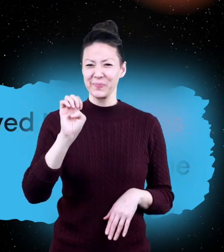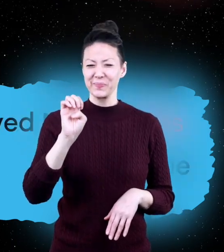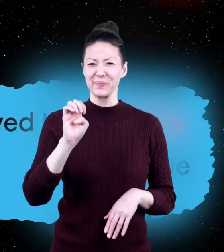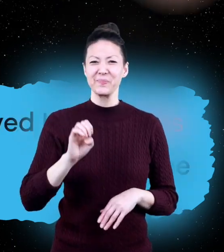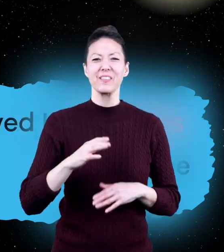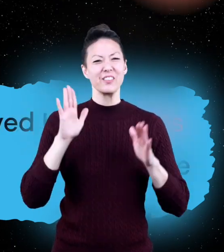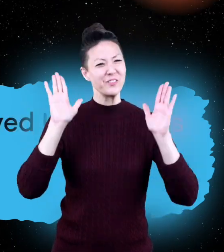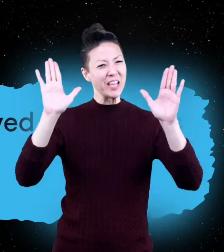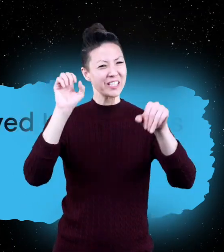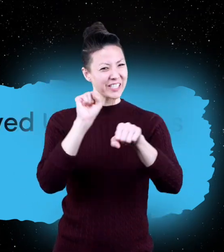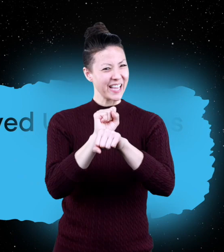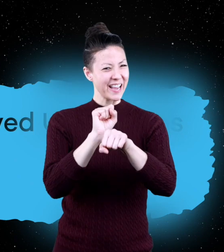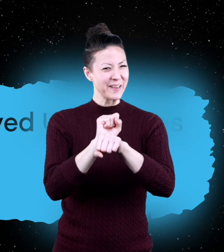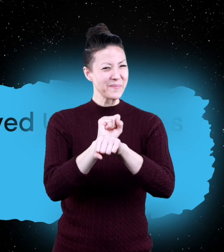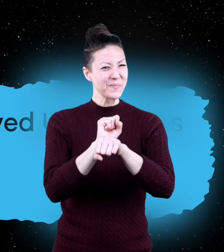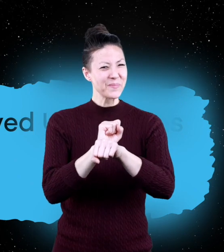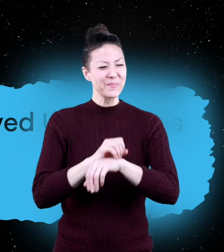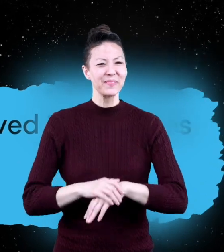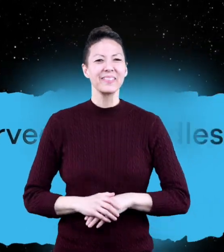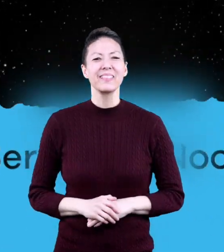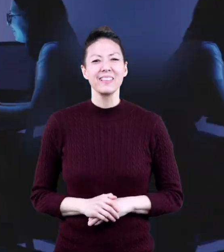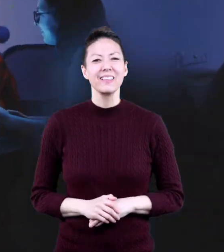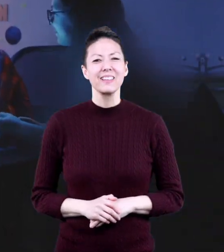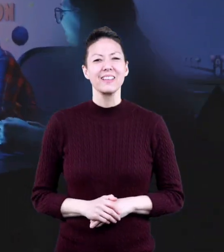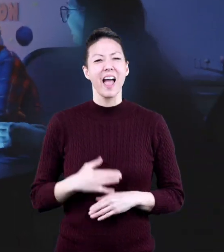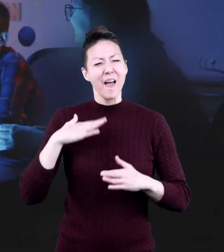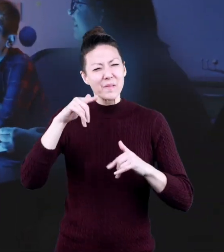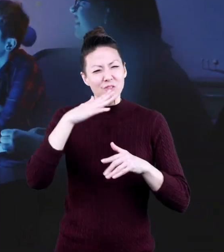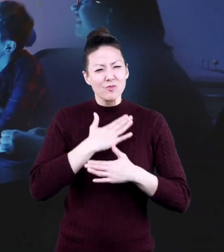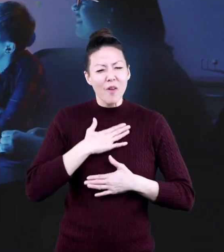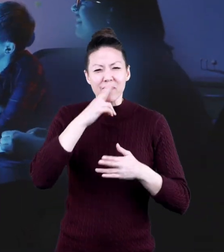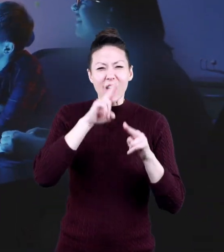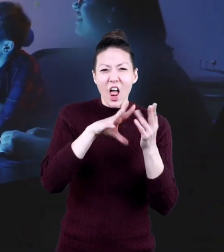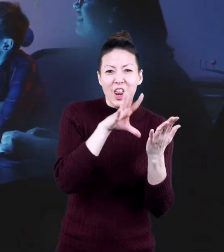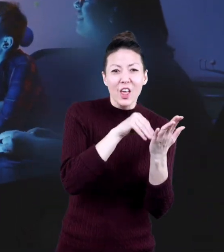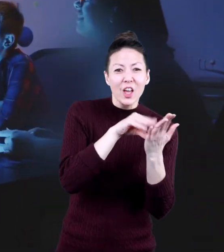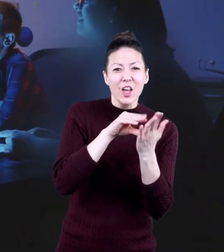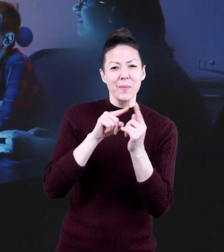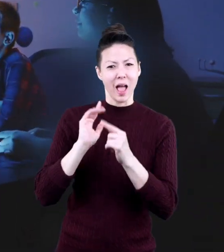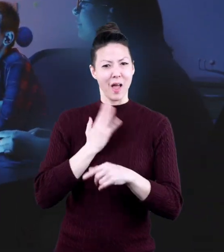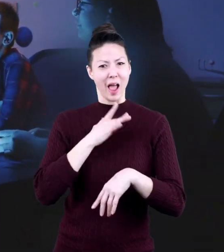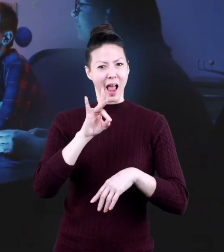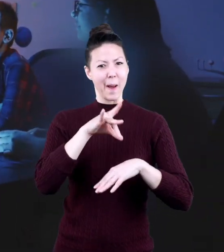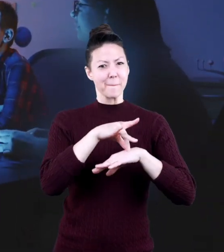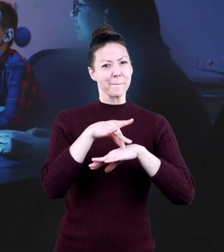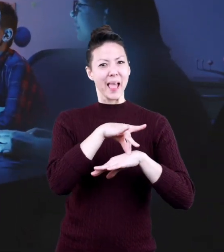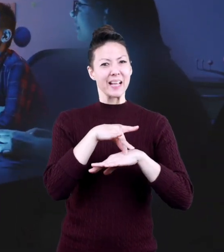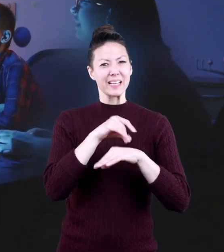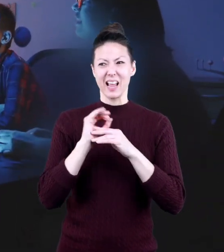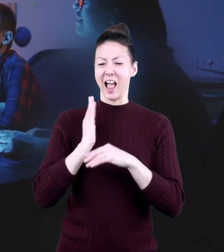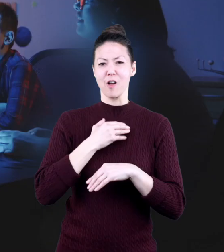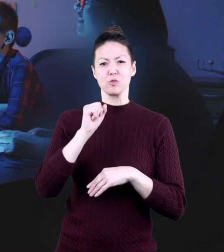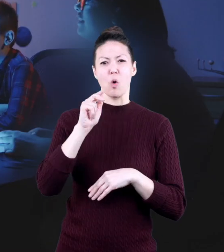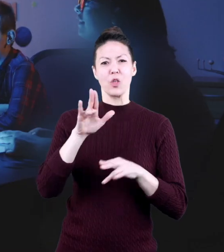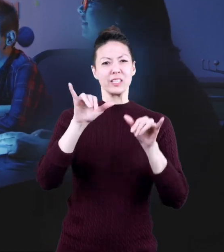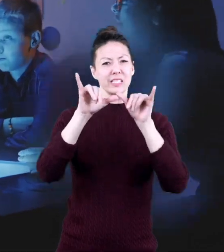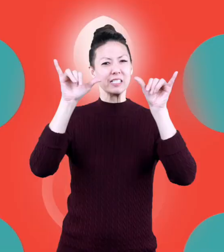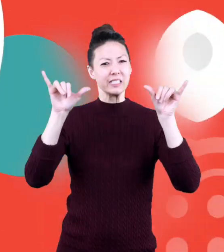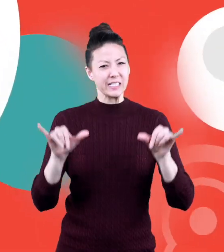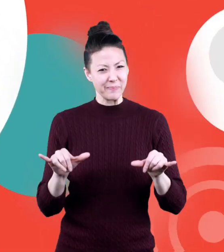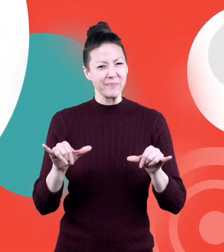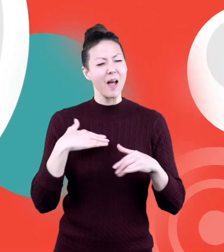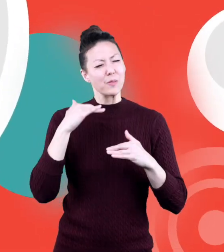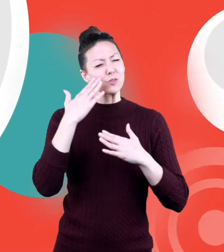Neptune. Great job! We hope you had fun learning about the eight planets in our solar system.